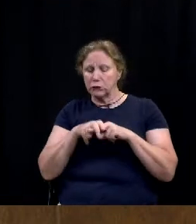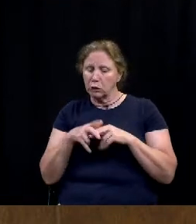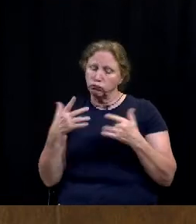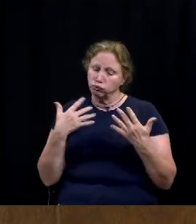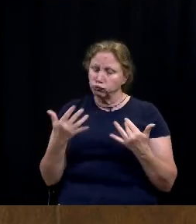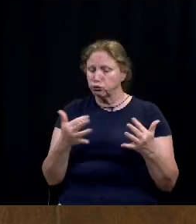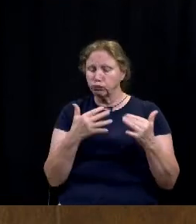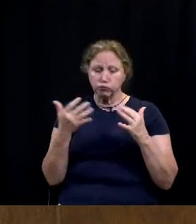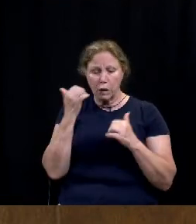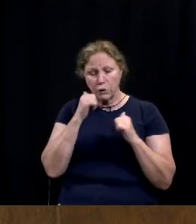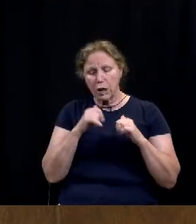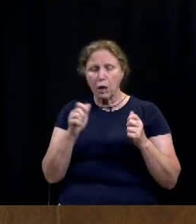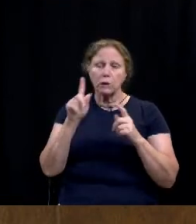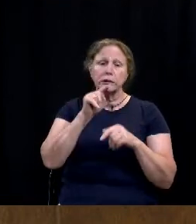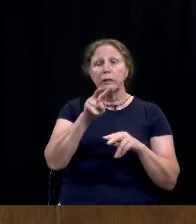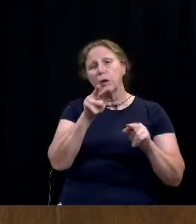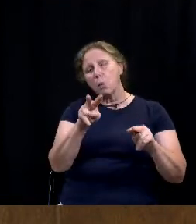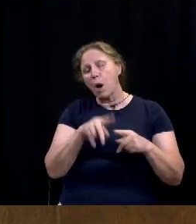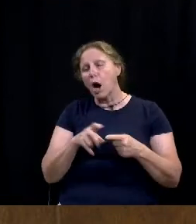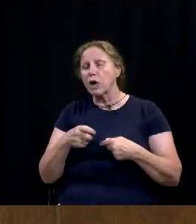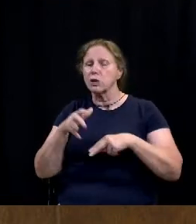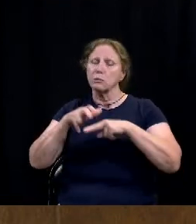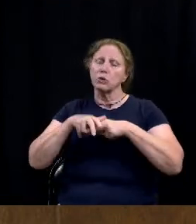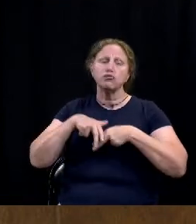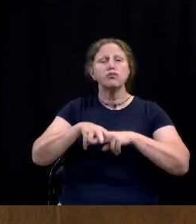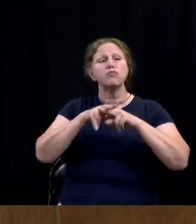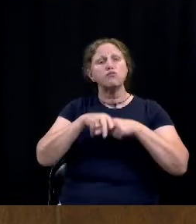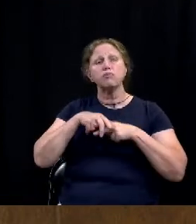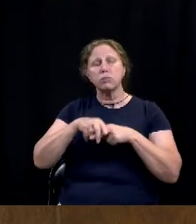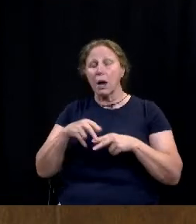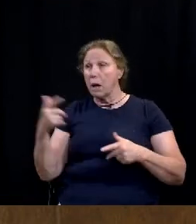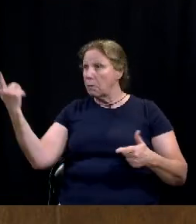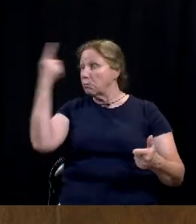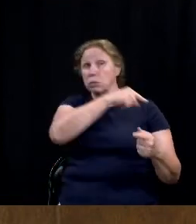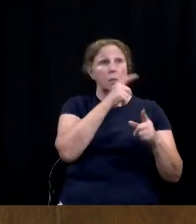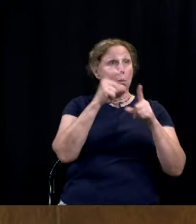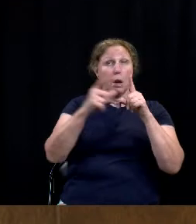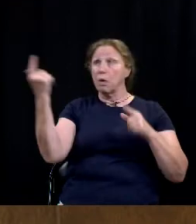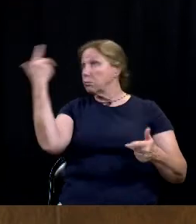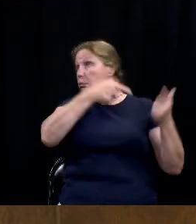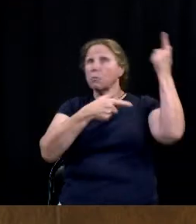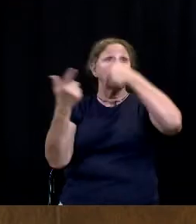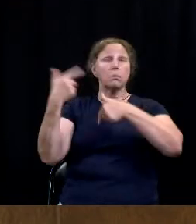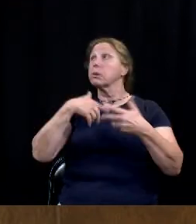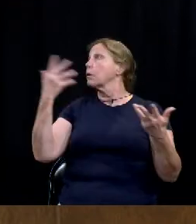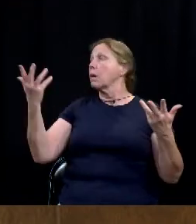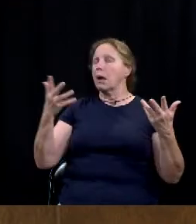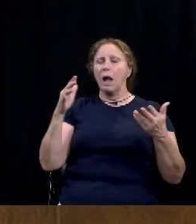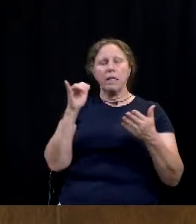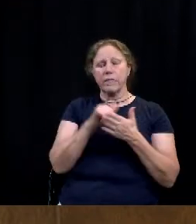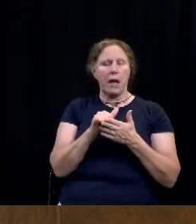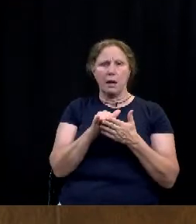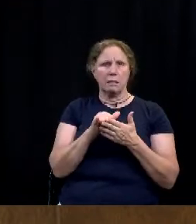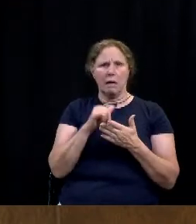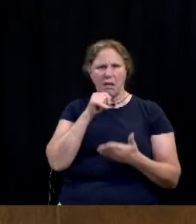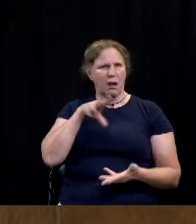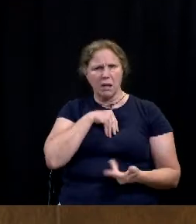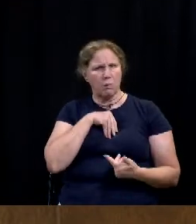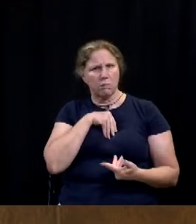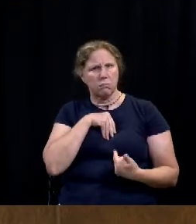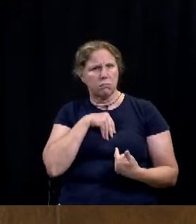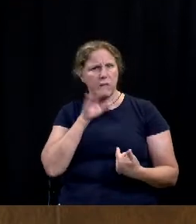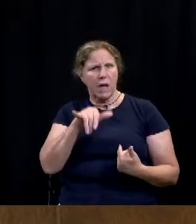i'm doing every day watching tv sitting on my porch and bullets fly past me you know and that's that's not acceptable either